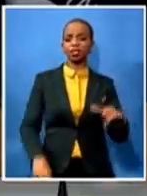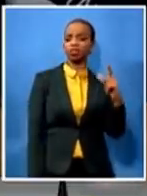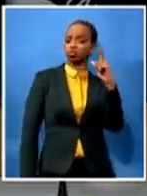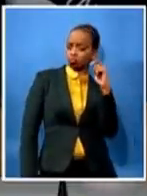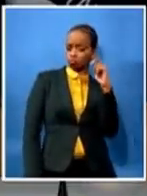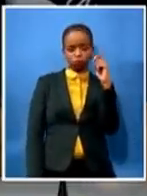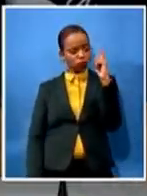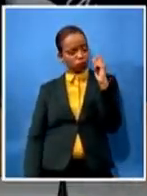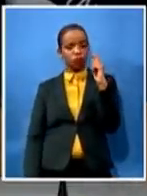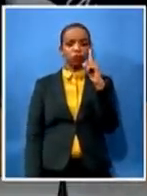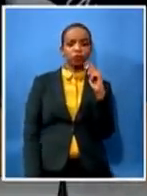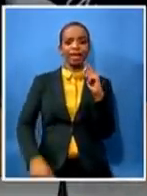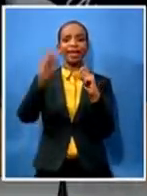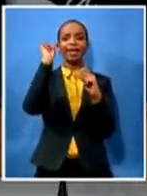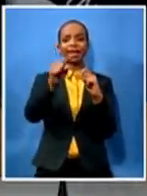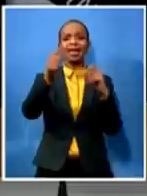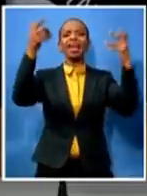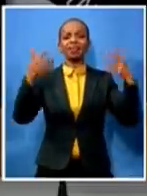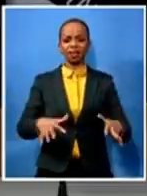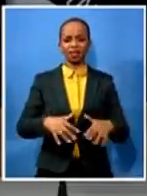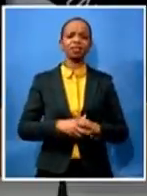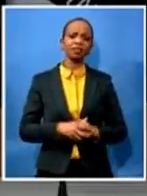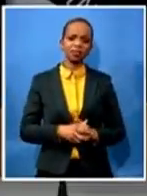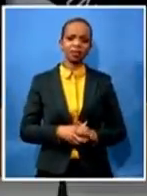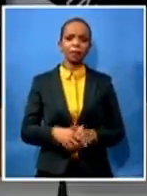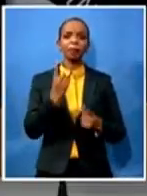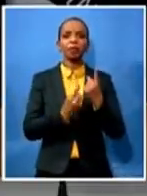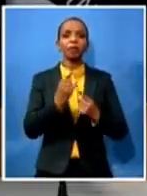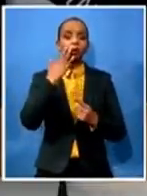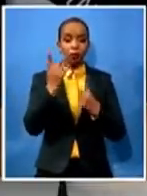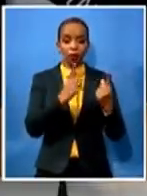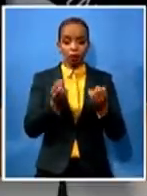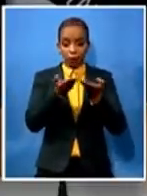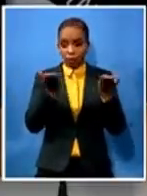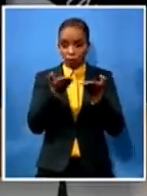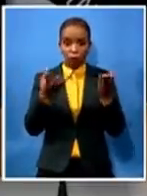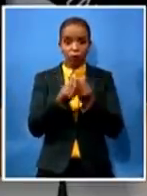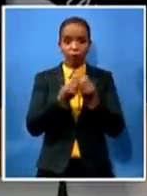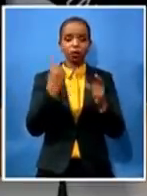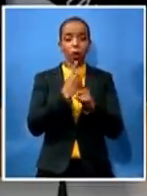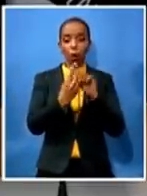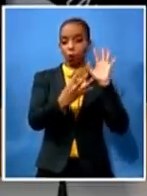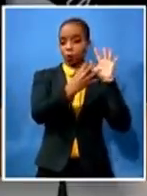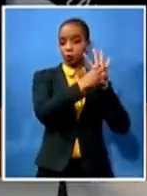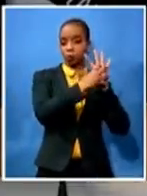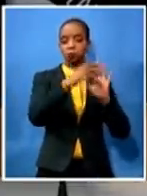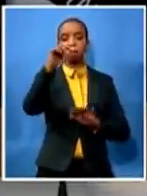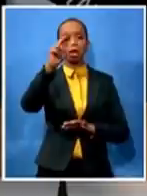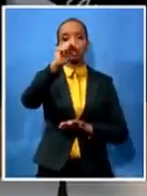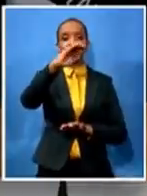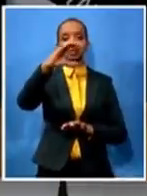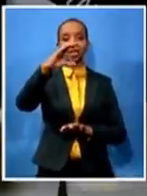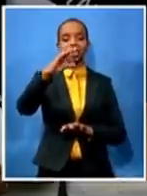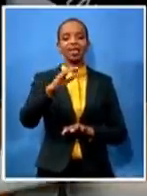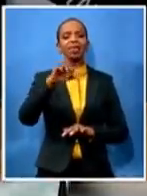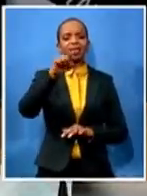doing all this thing he would always put the anc there as to whether it was to protect busasa i do not